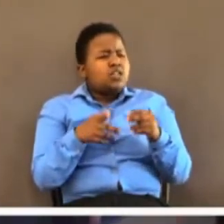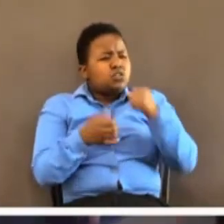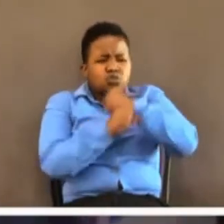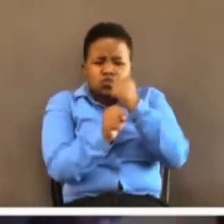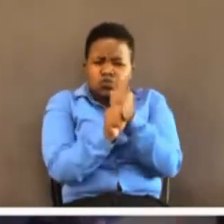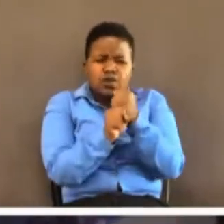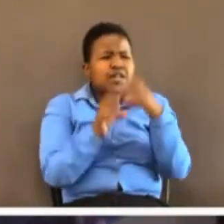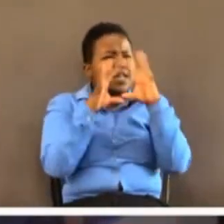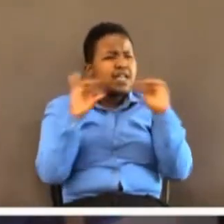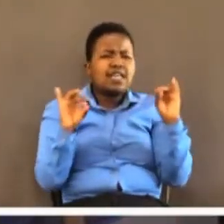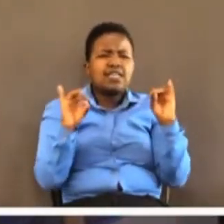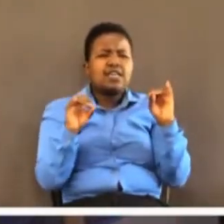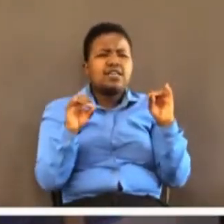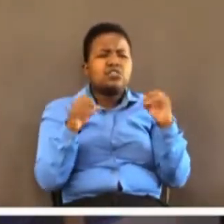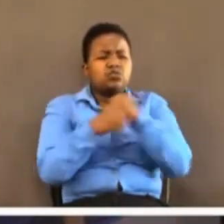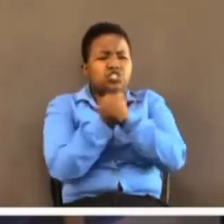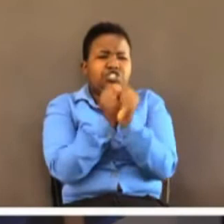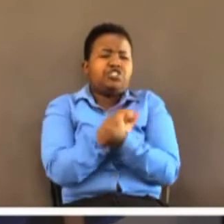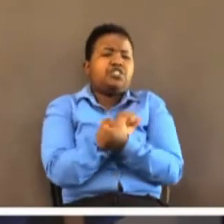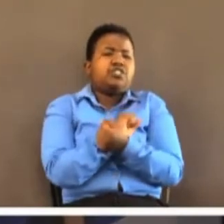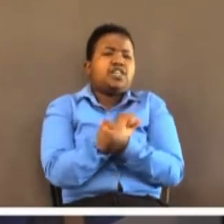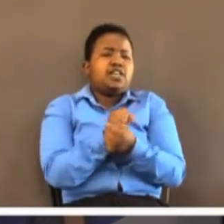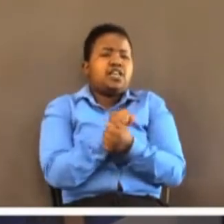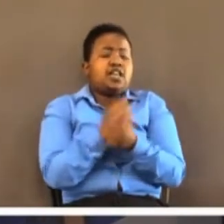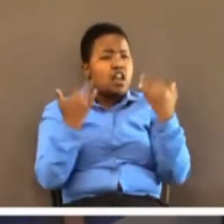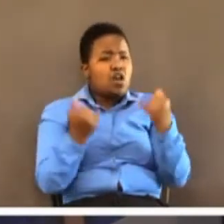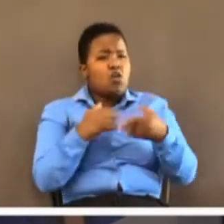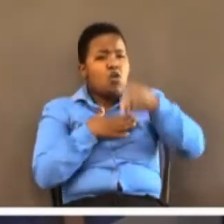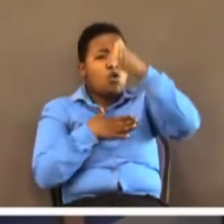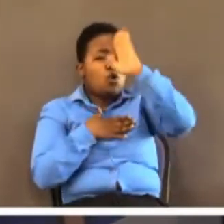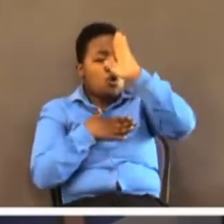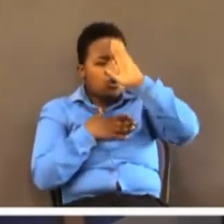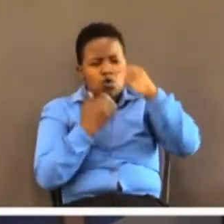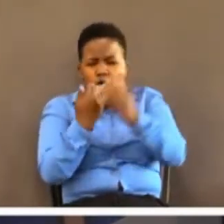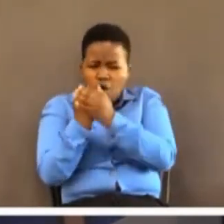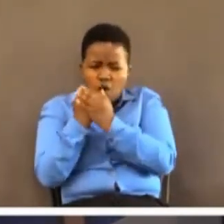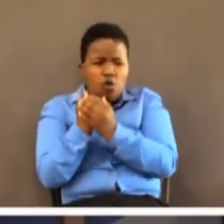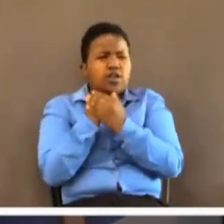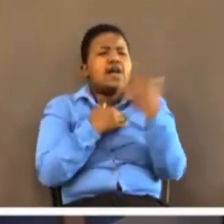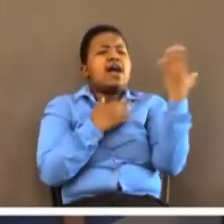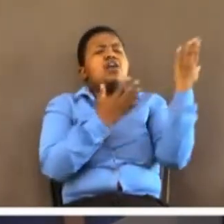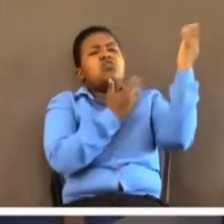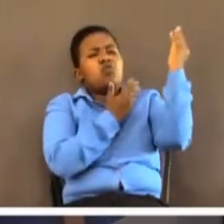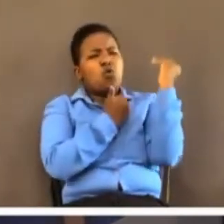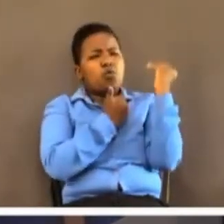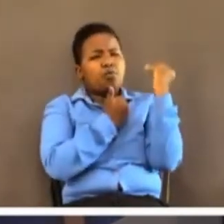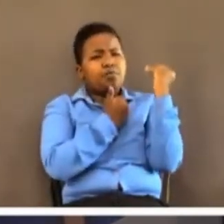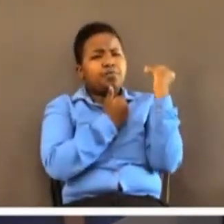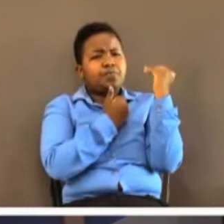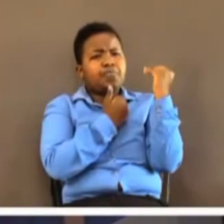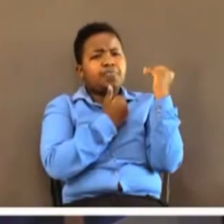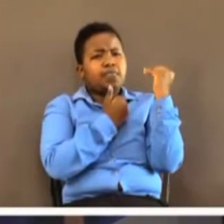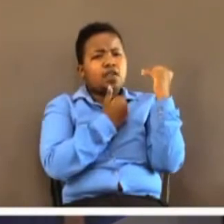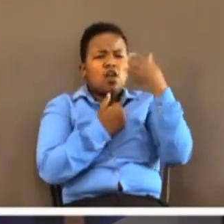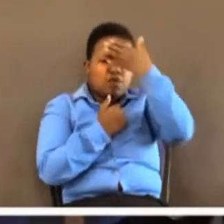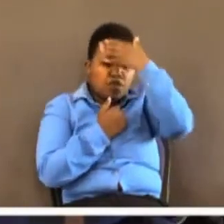at that point to change it. Instead, God was holding out their hand of hope. He is in effect saying, forget